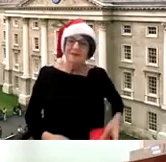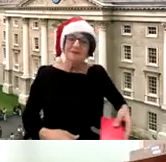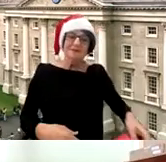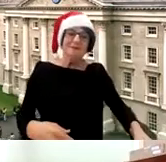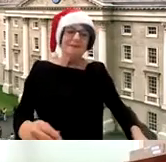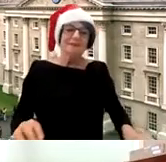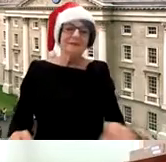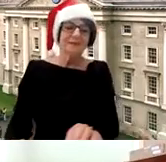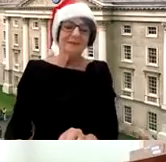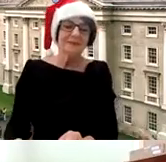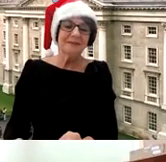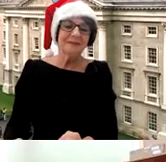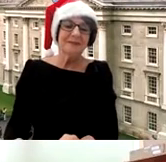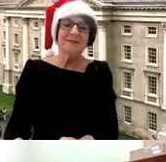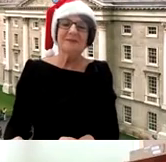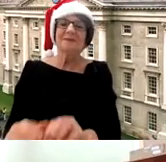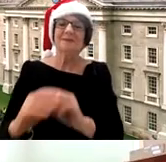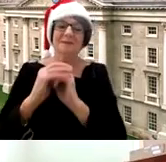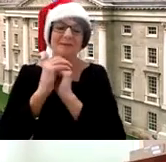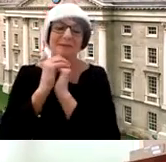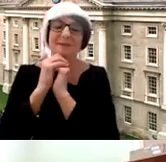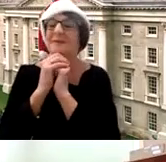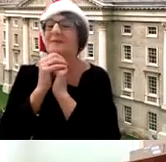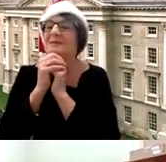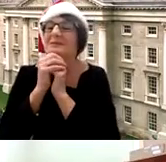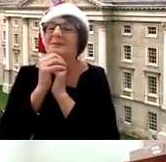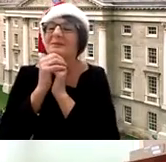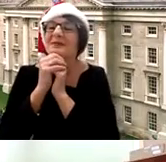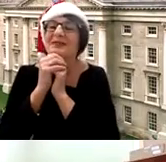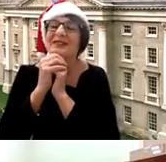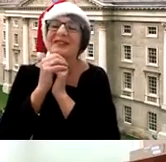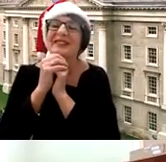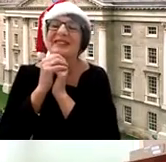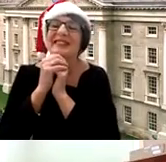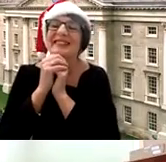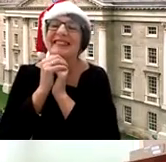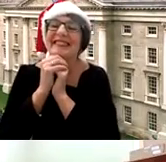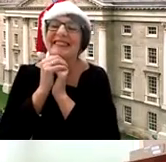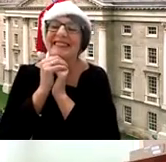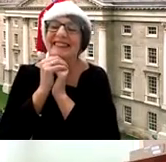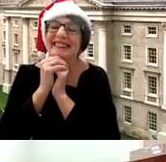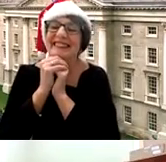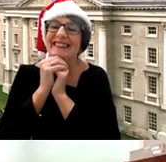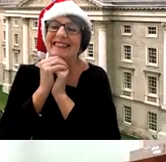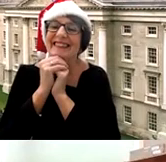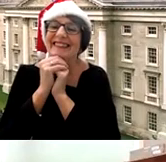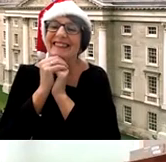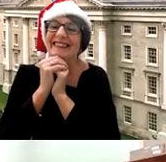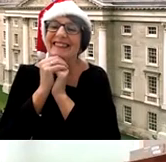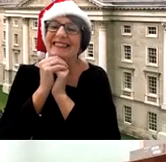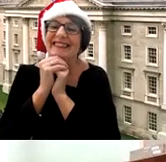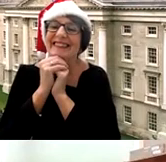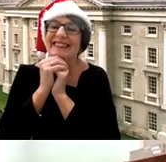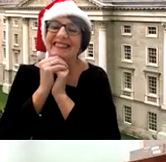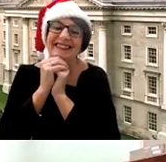little bit too much cake this year you can always work it off after christmas but this has been a difficult time so buy yourself that big